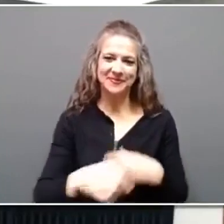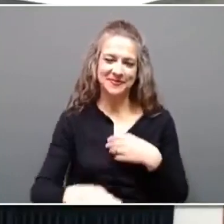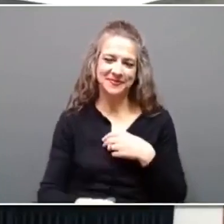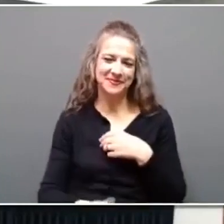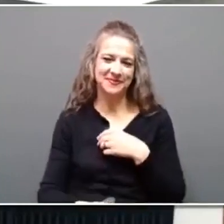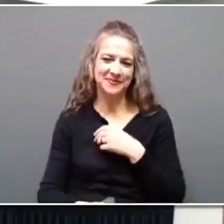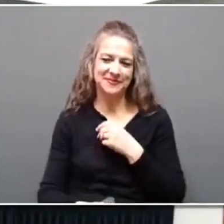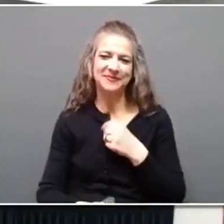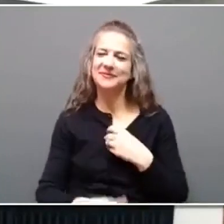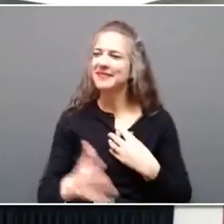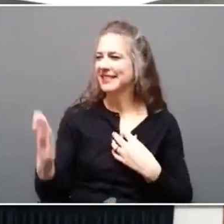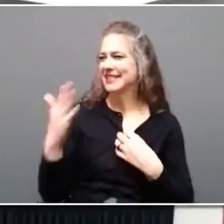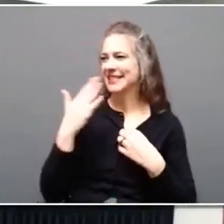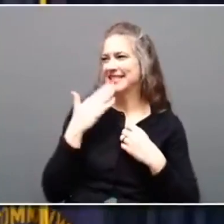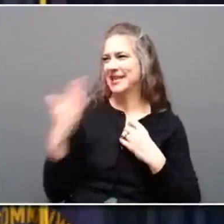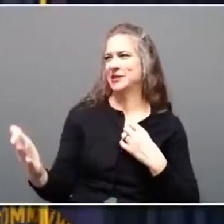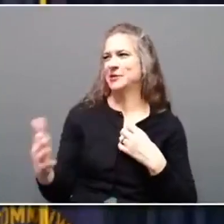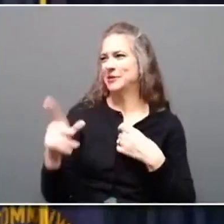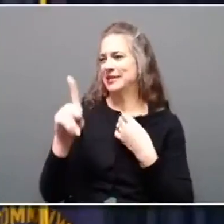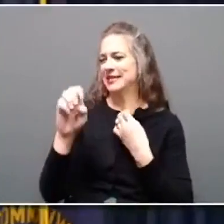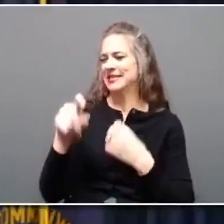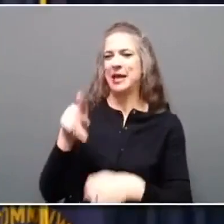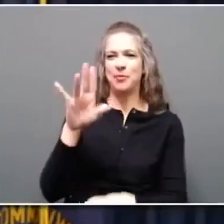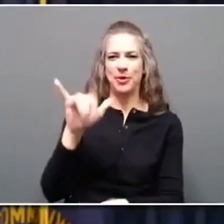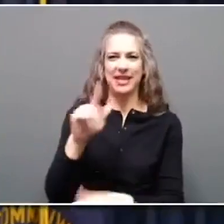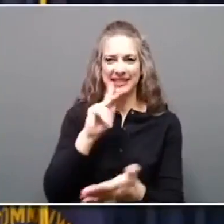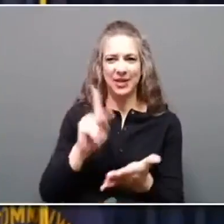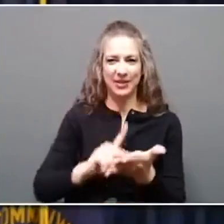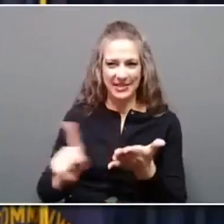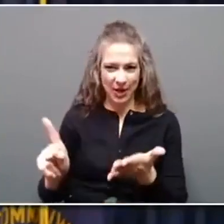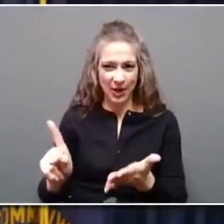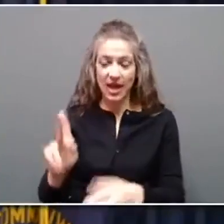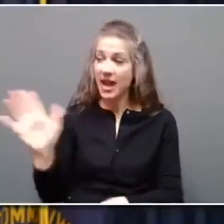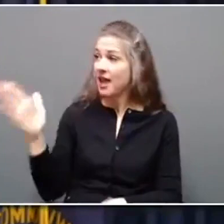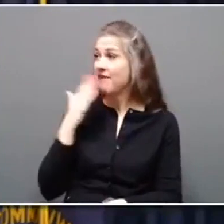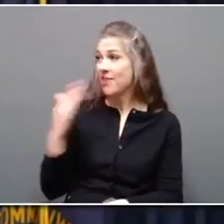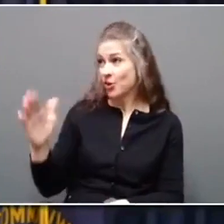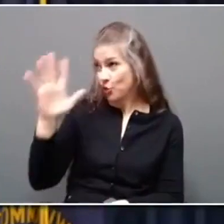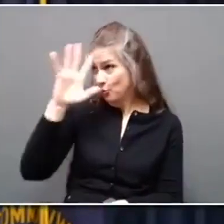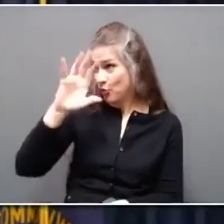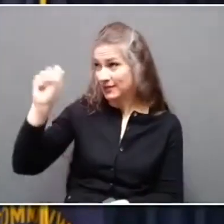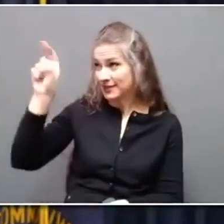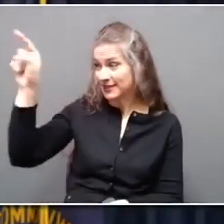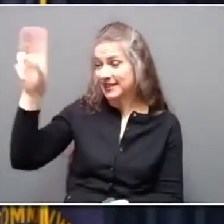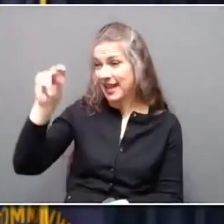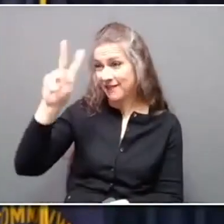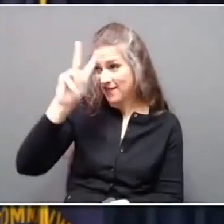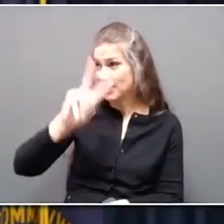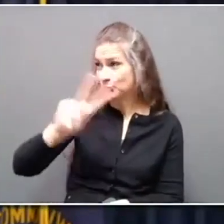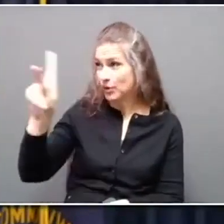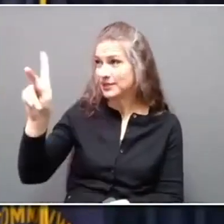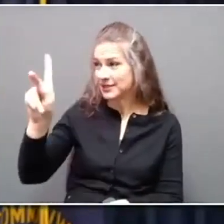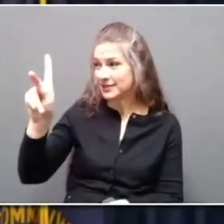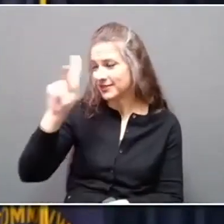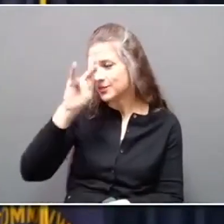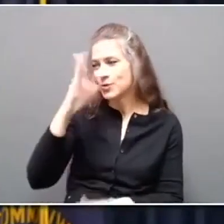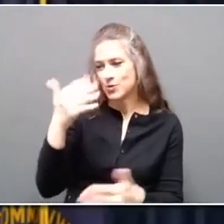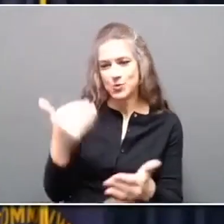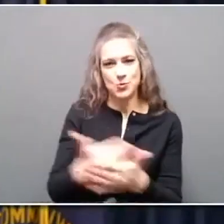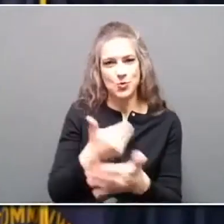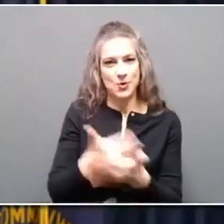Well, thank you to the deputy secretary, and please thank the president and the vice president for this new funding,